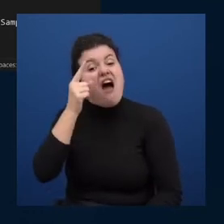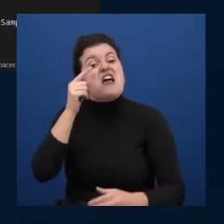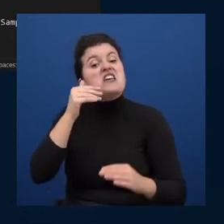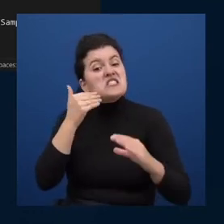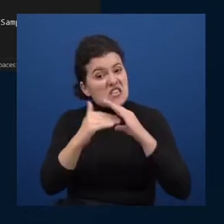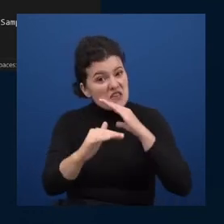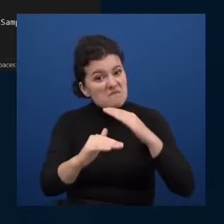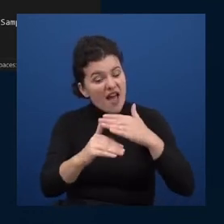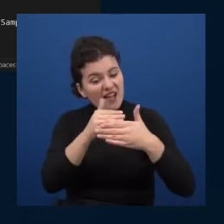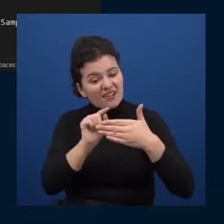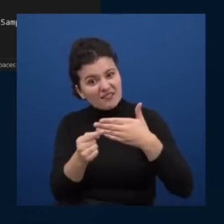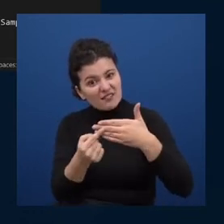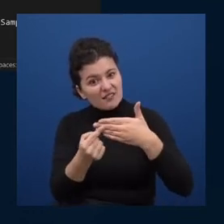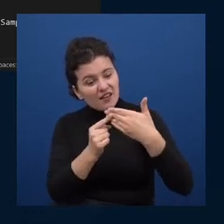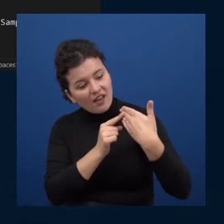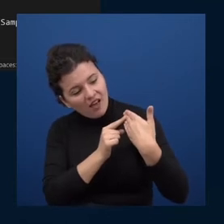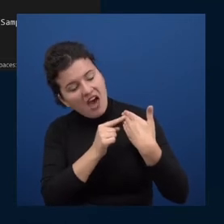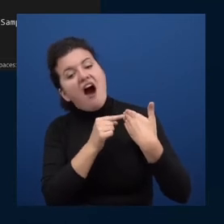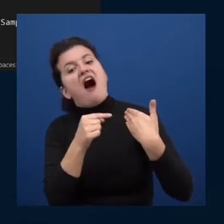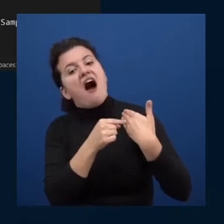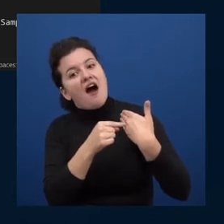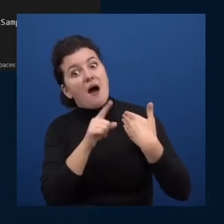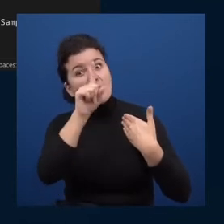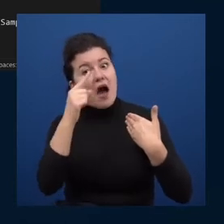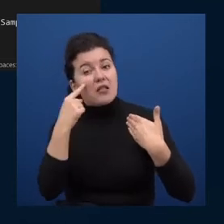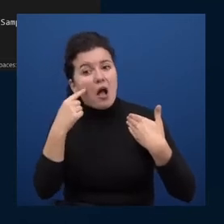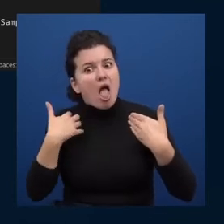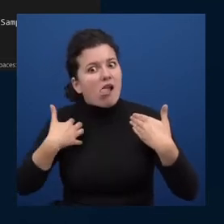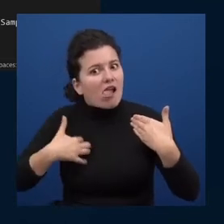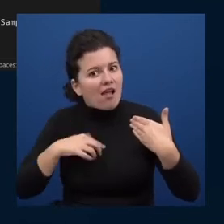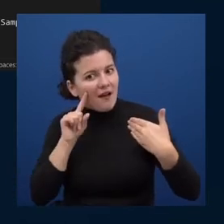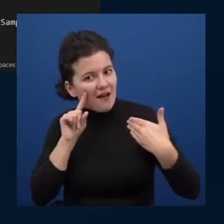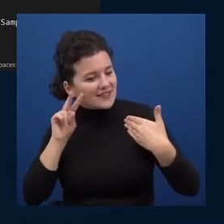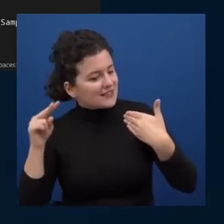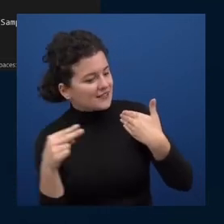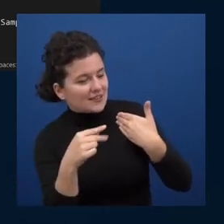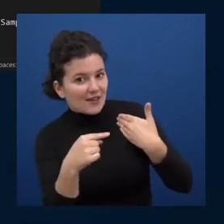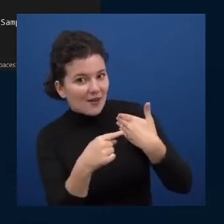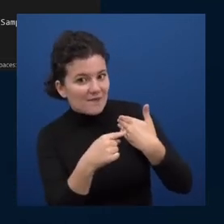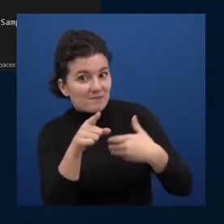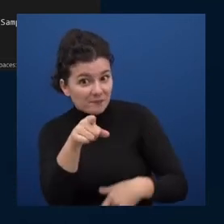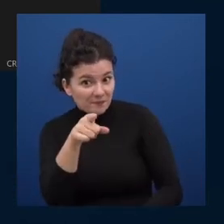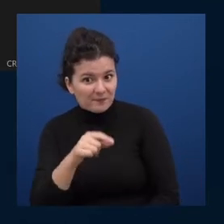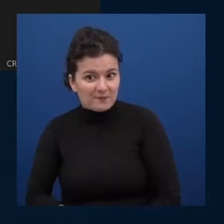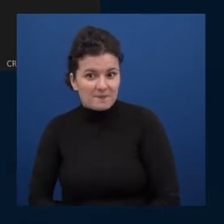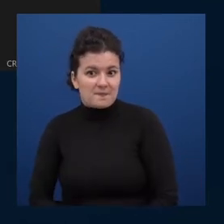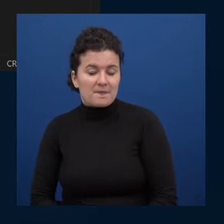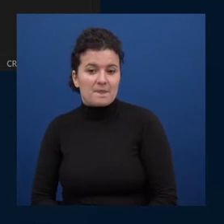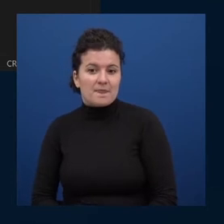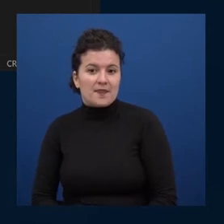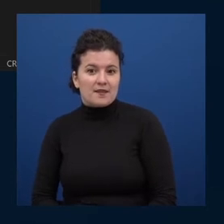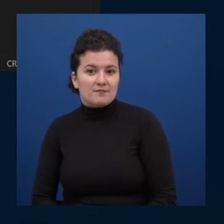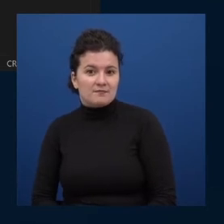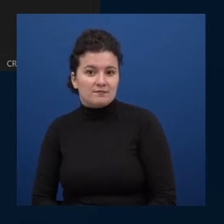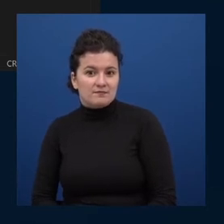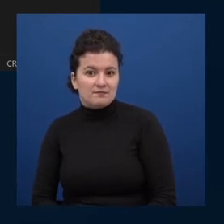but the really interesting part is this because i haven't thought about email i don't know if you have but i know you've